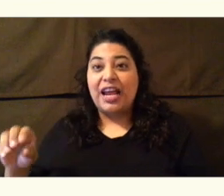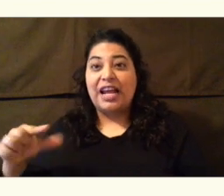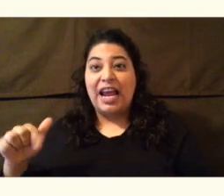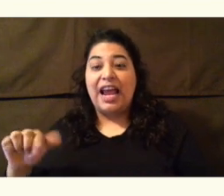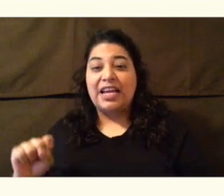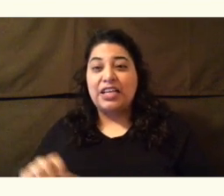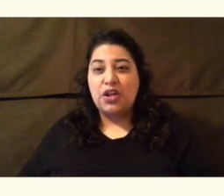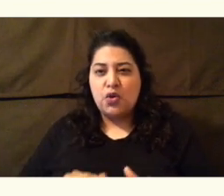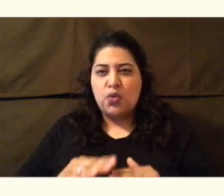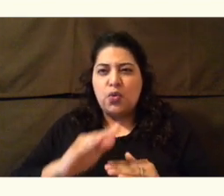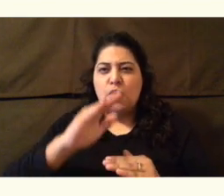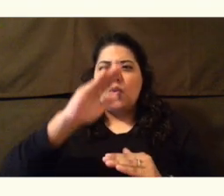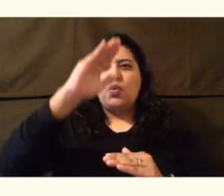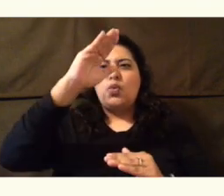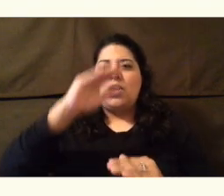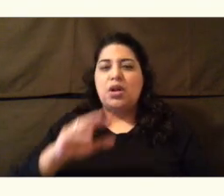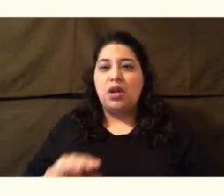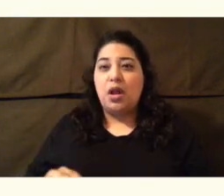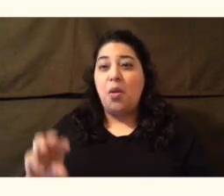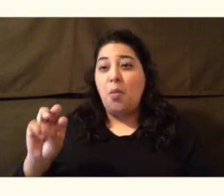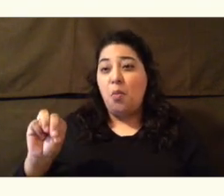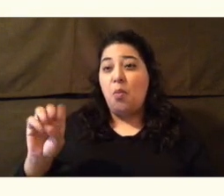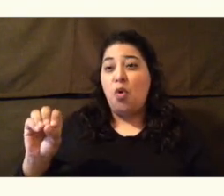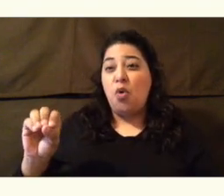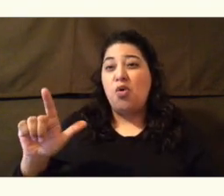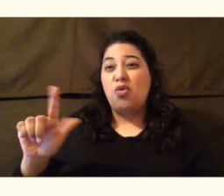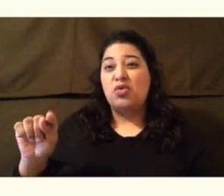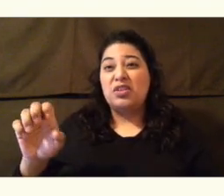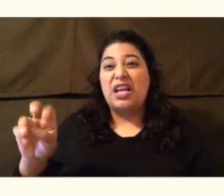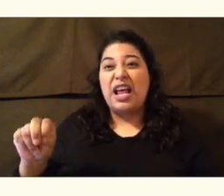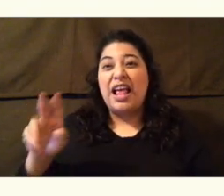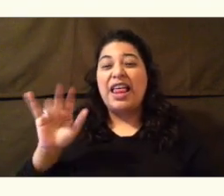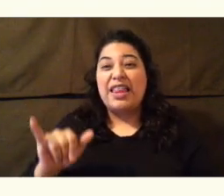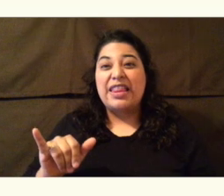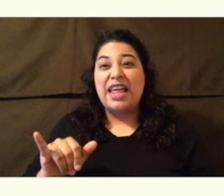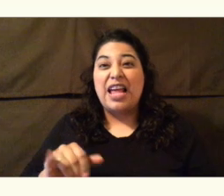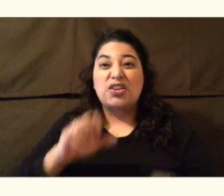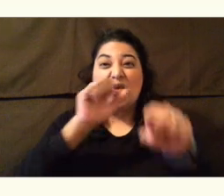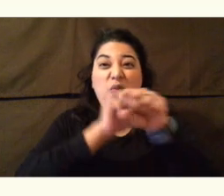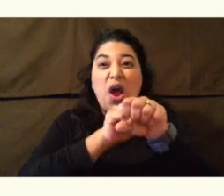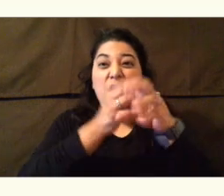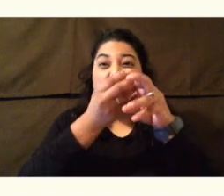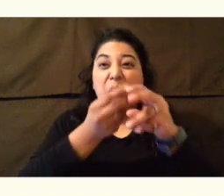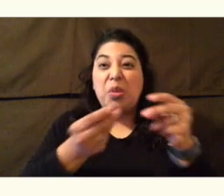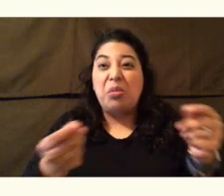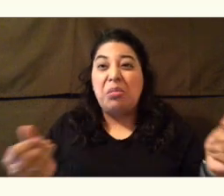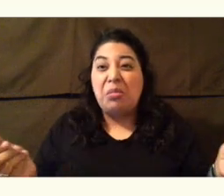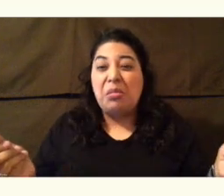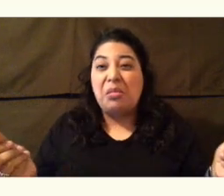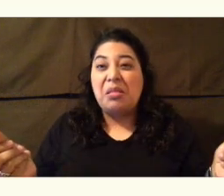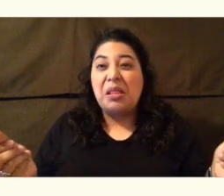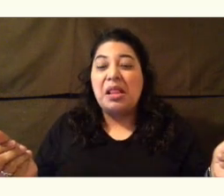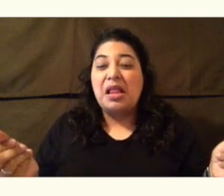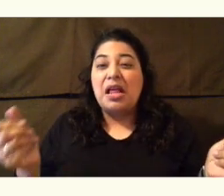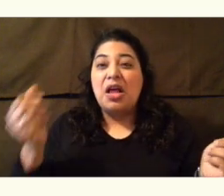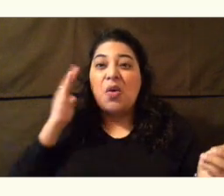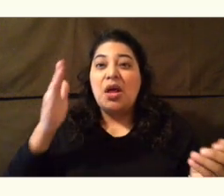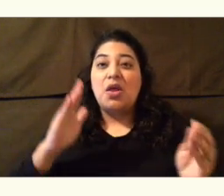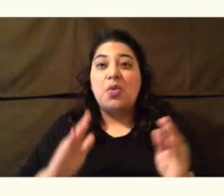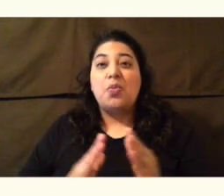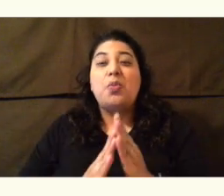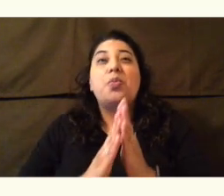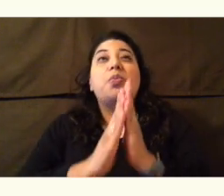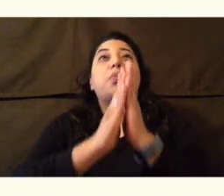rock. Magma comes up from the mantle and erupts through the crust. When magma